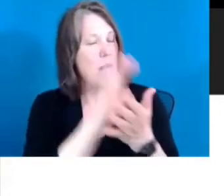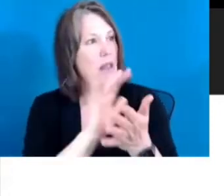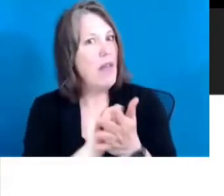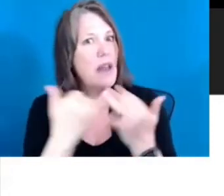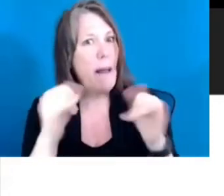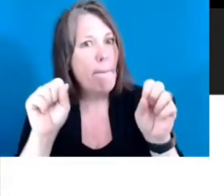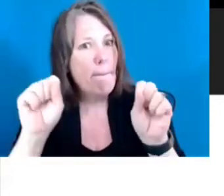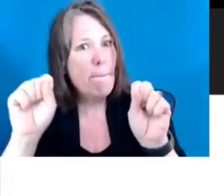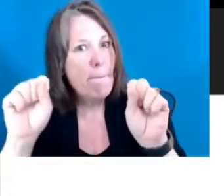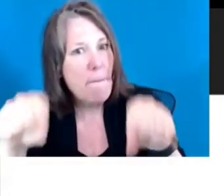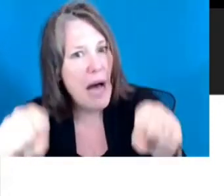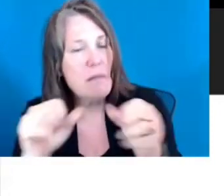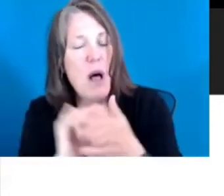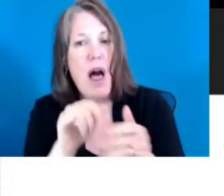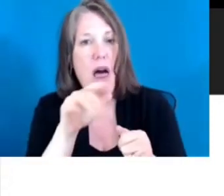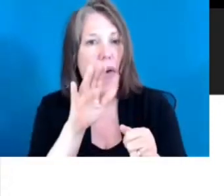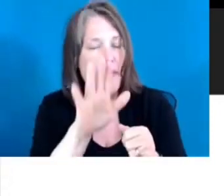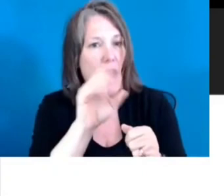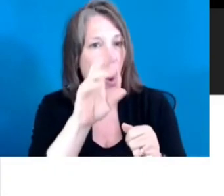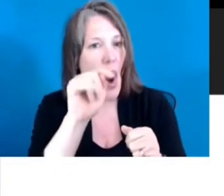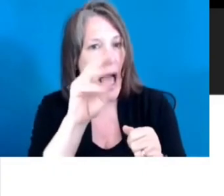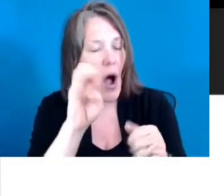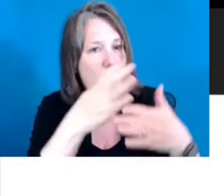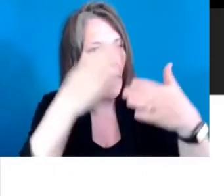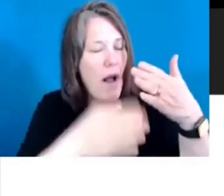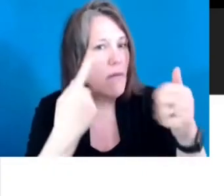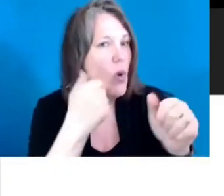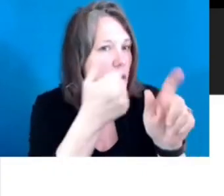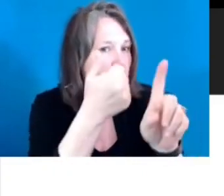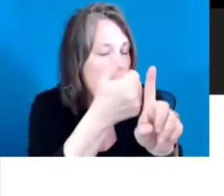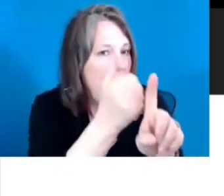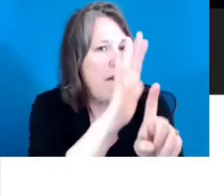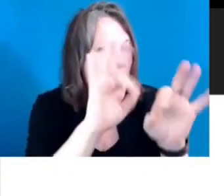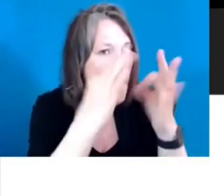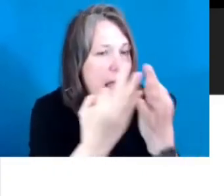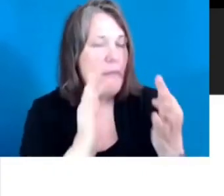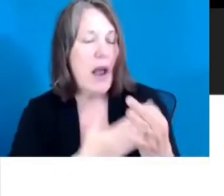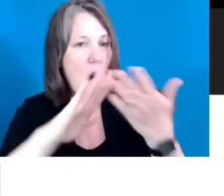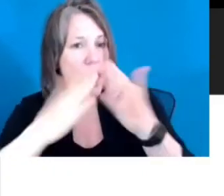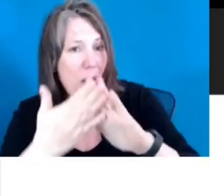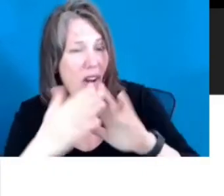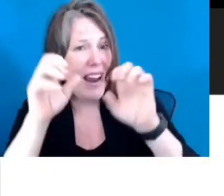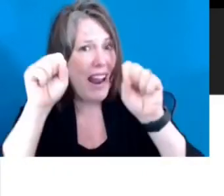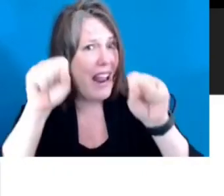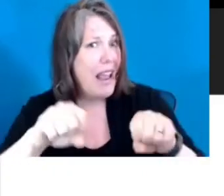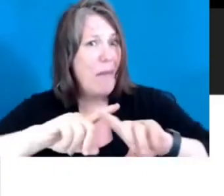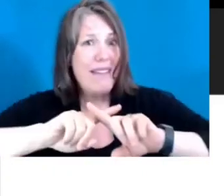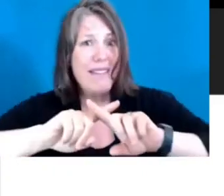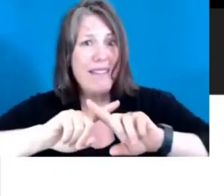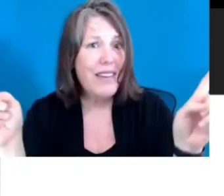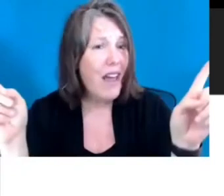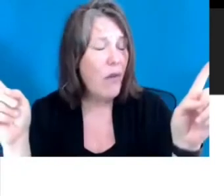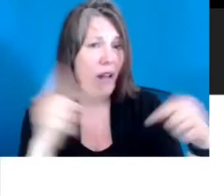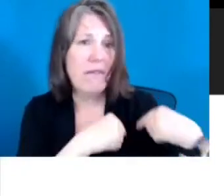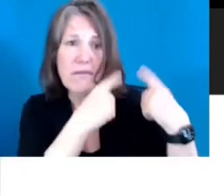is possible that their outcomes for their families themselves and for our community can be vastly different